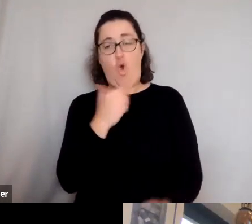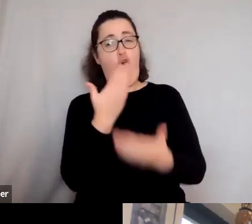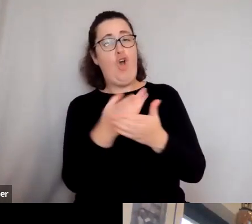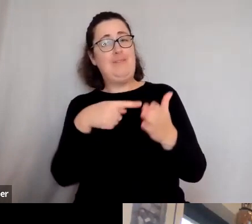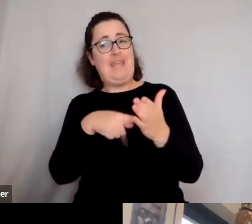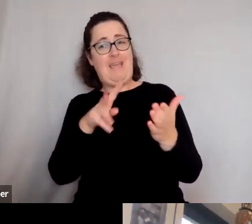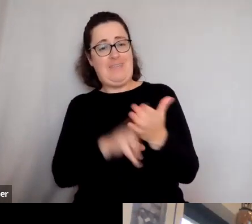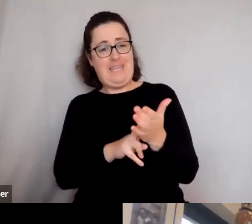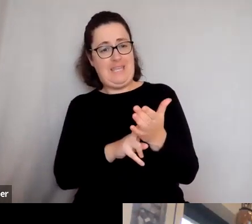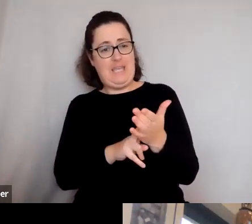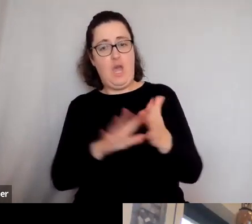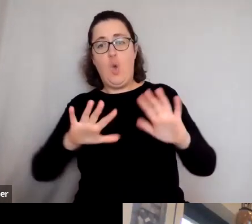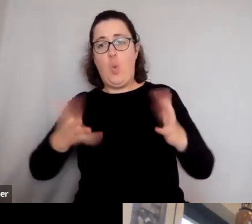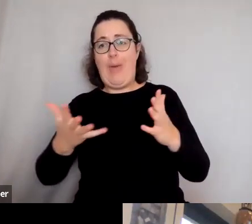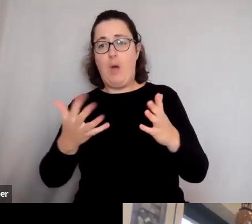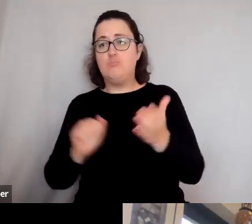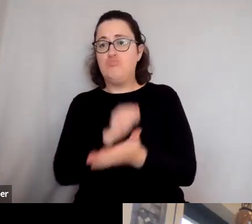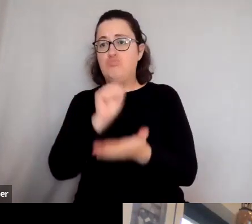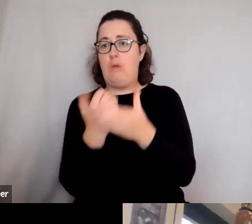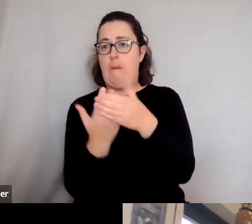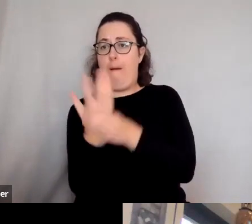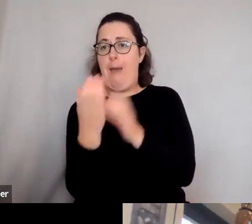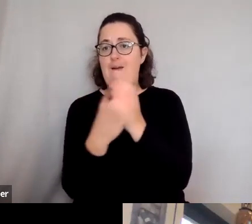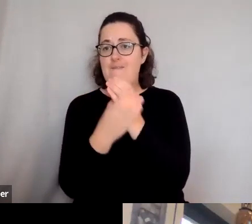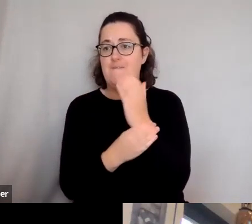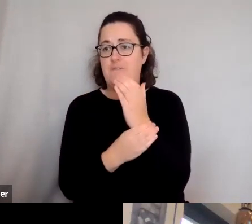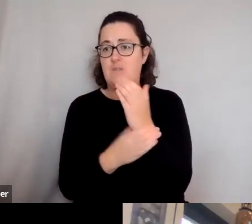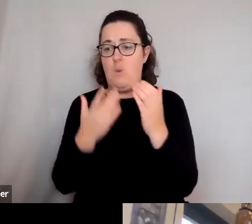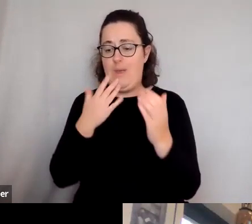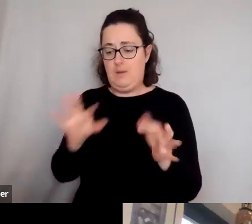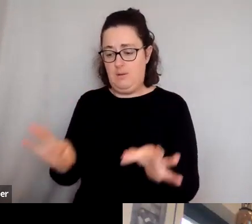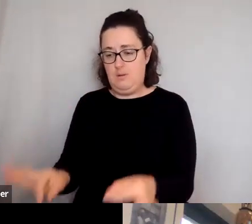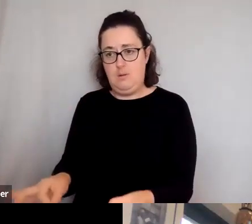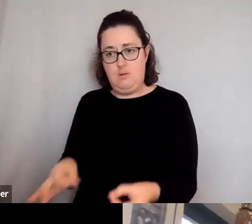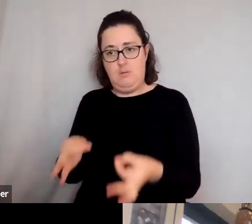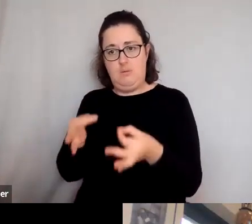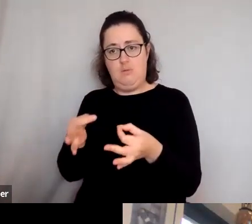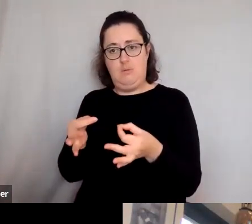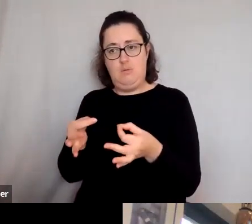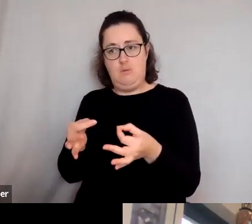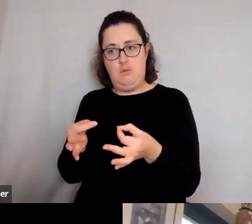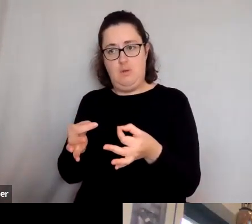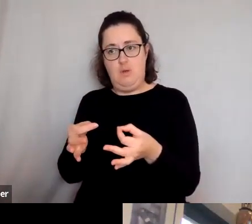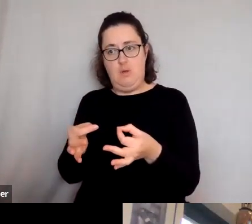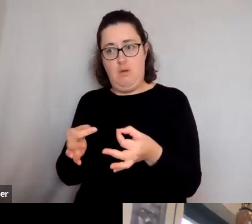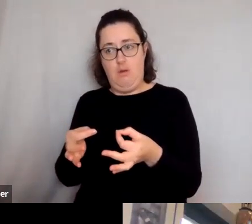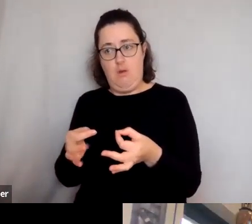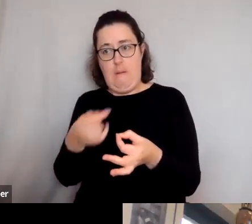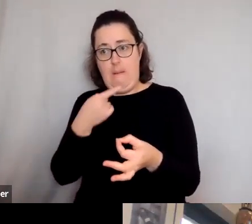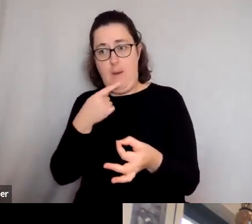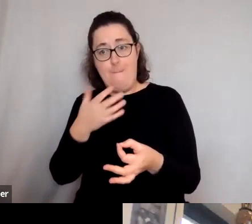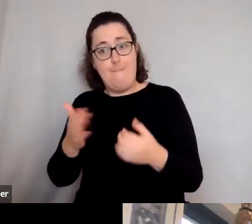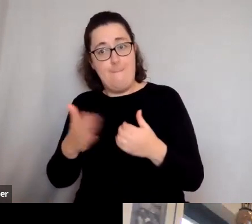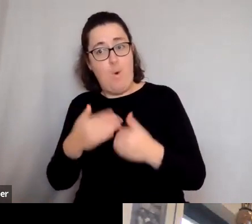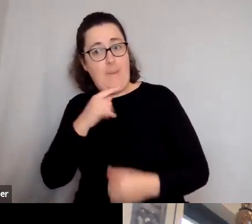and you're not wearing rubber gloves, you know, when you're touching a bit of the ancient world, you know, that's what I get more complaints